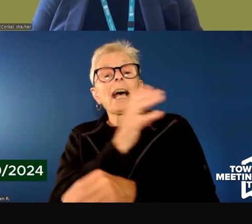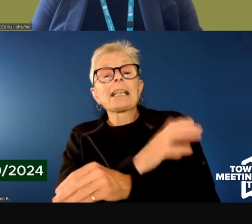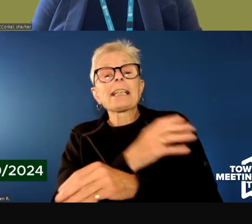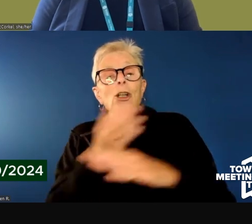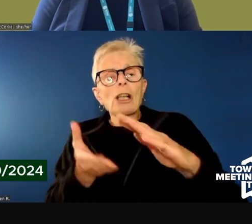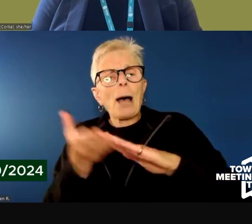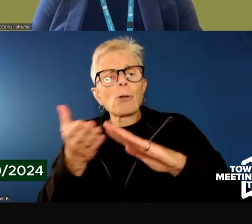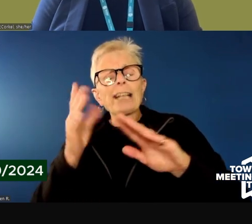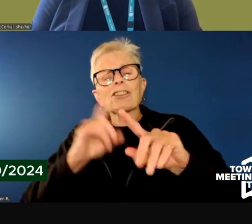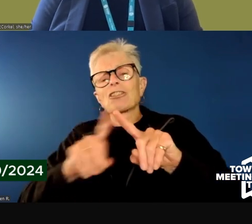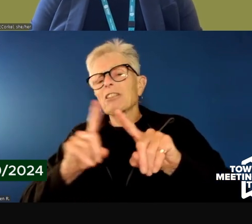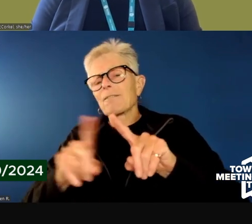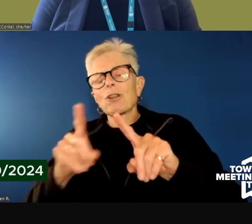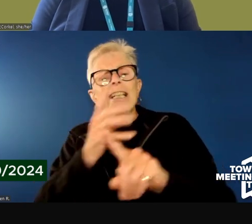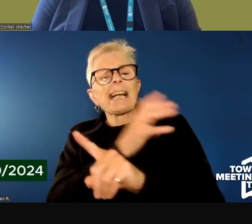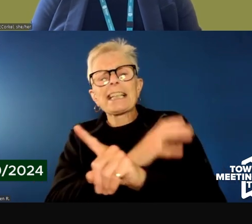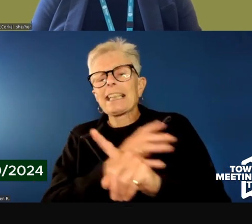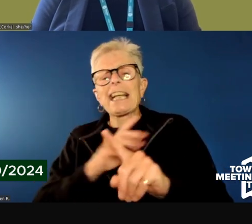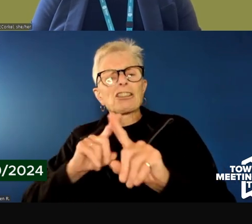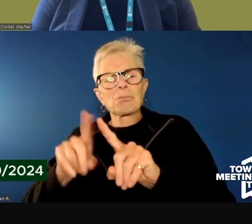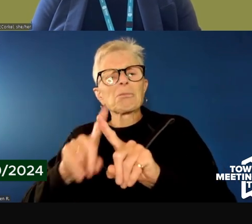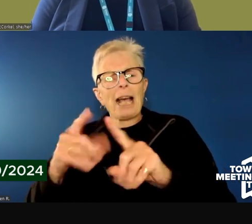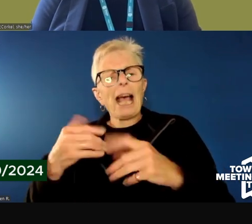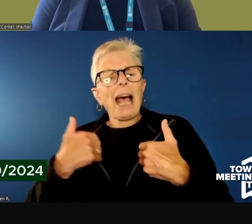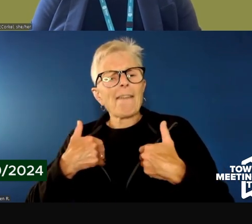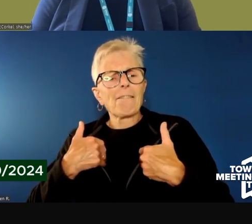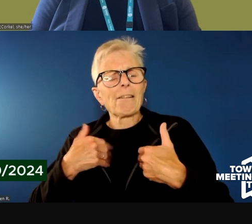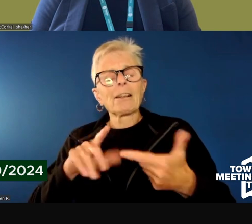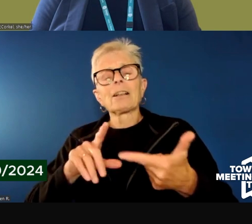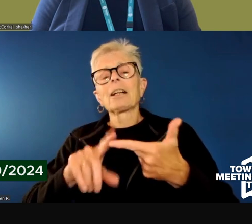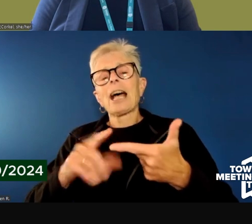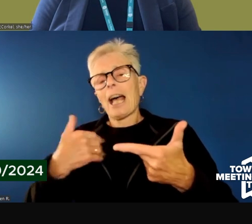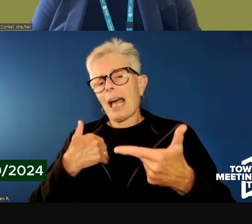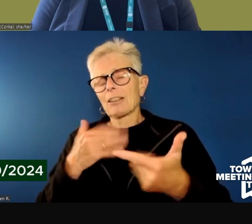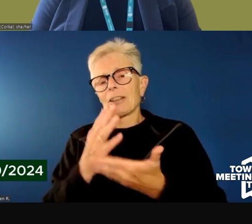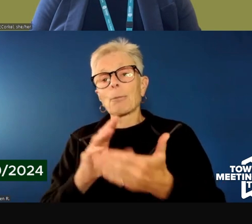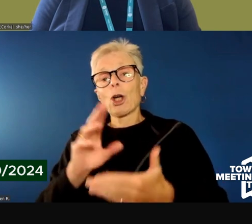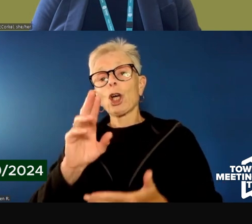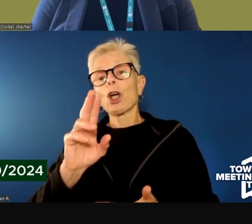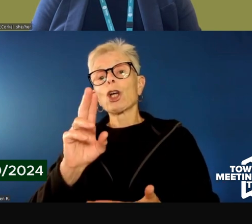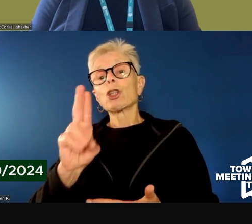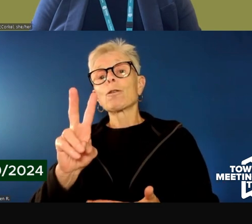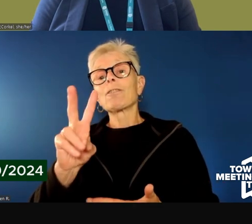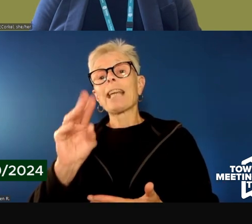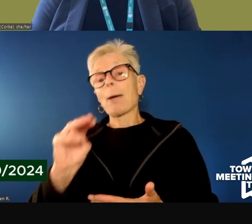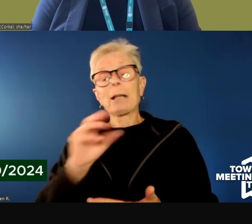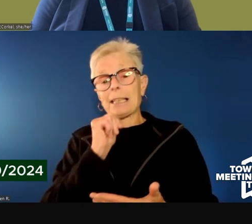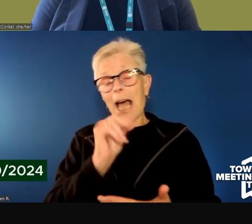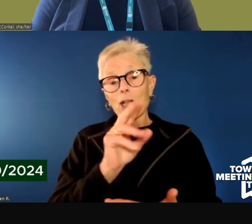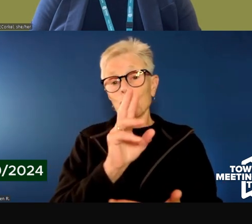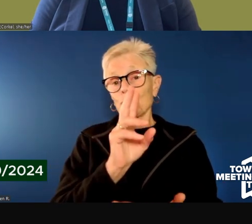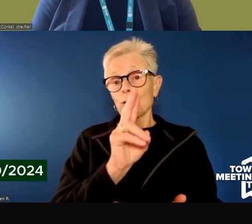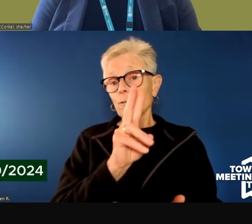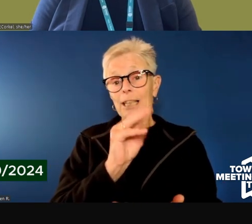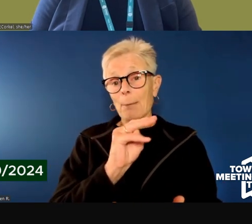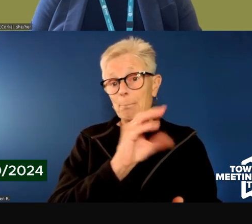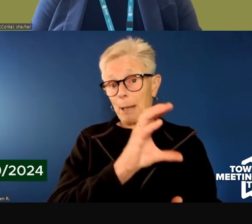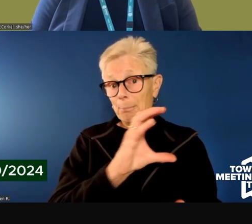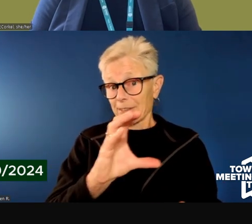couple of different clinic settings. It also houses some UVM University, not Medical Center, but just University